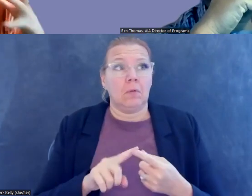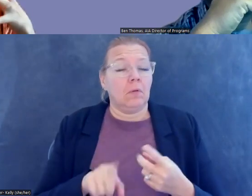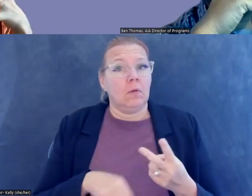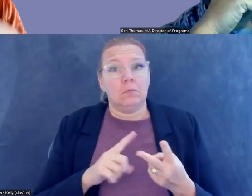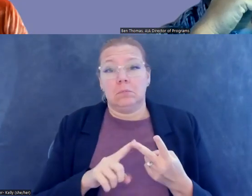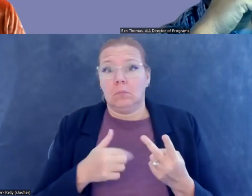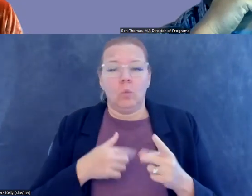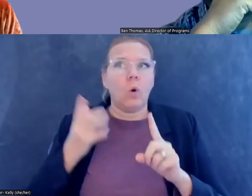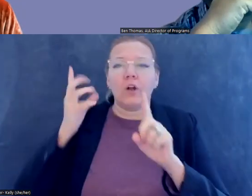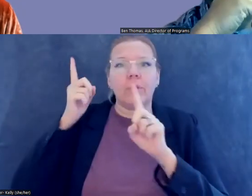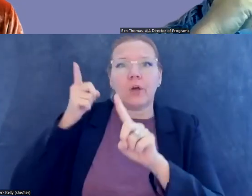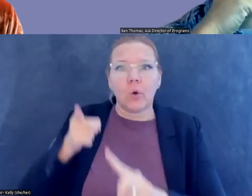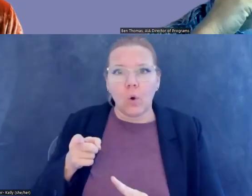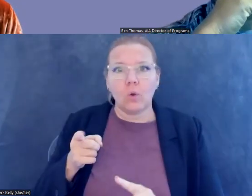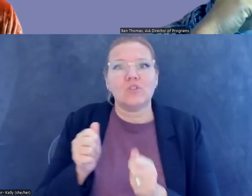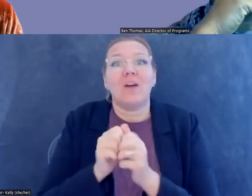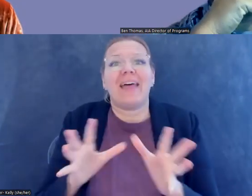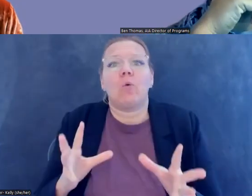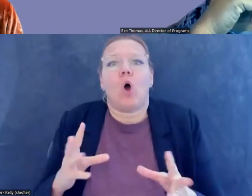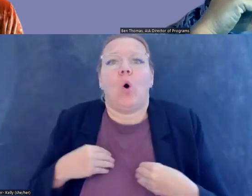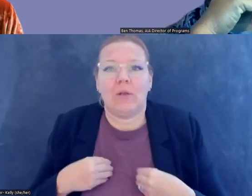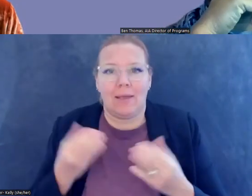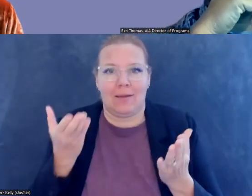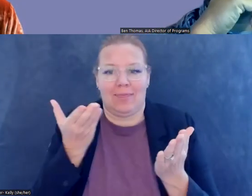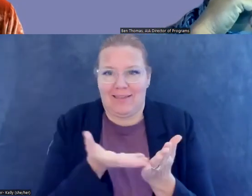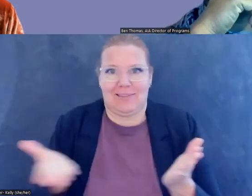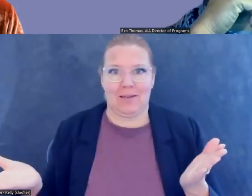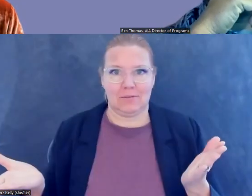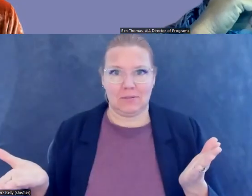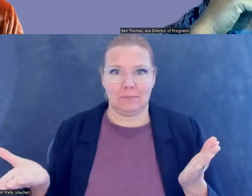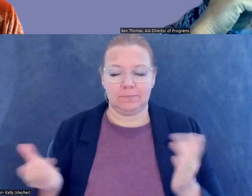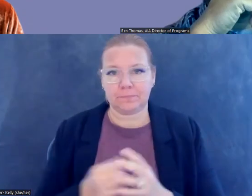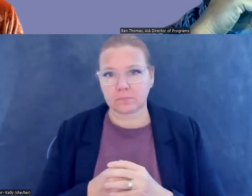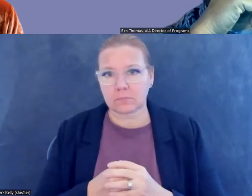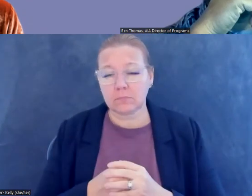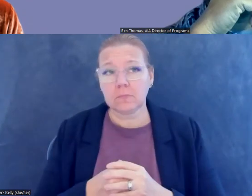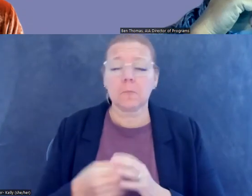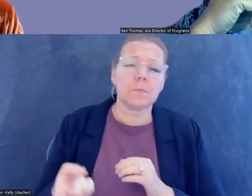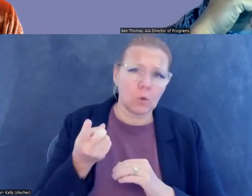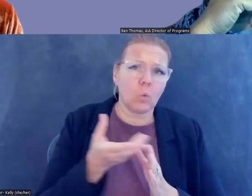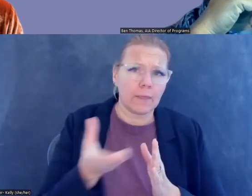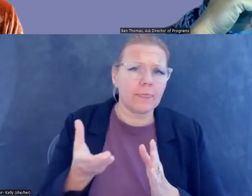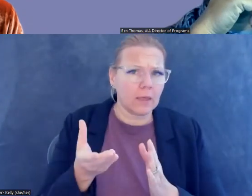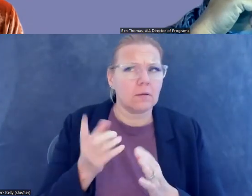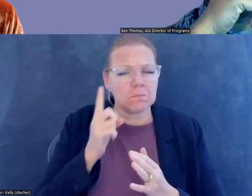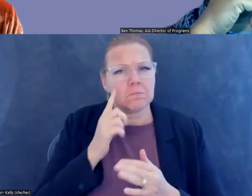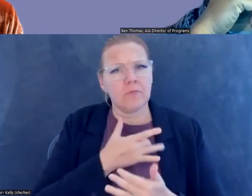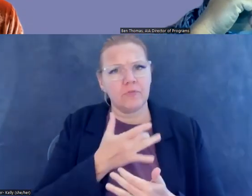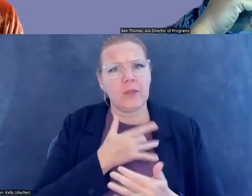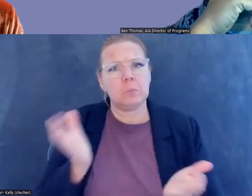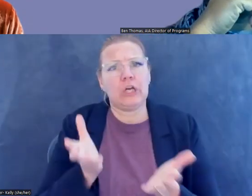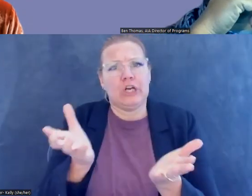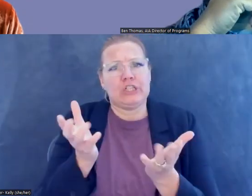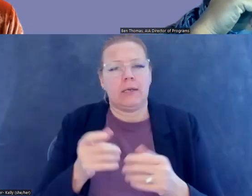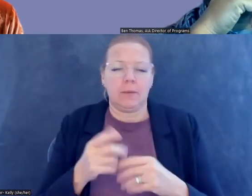without actually owning, um, these things. Um, one thing that I think has been encouraging to see, um, I mean, there are certainly